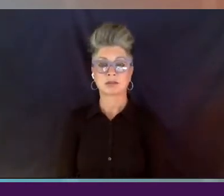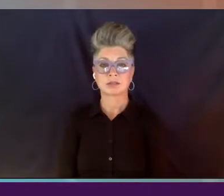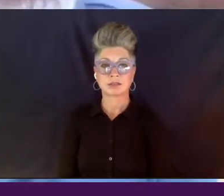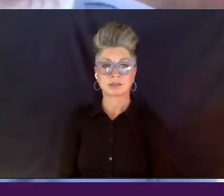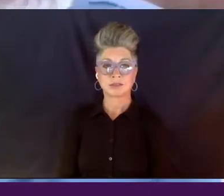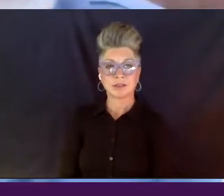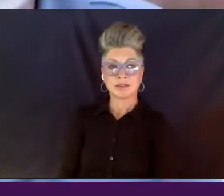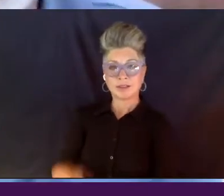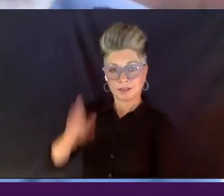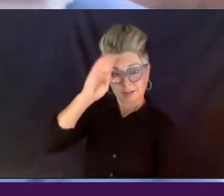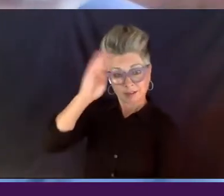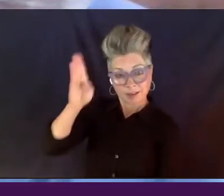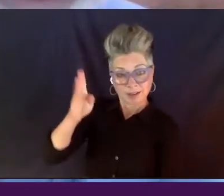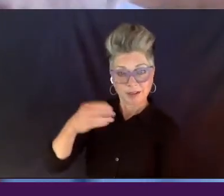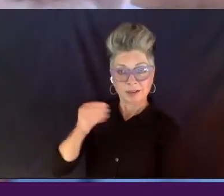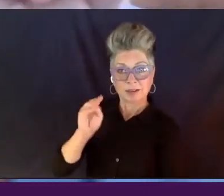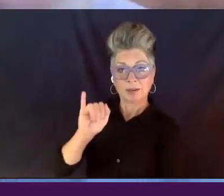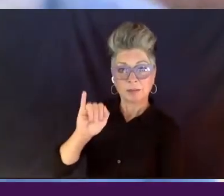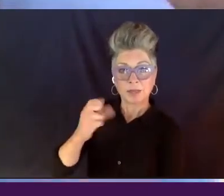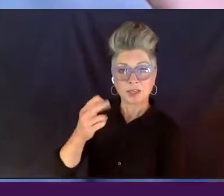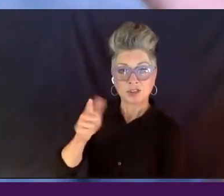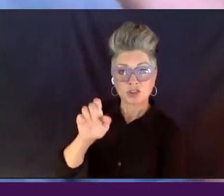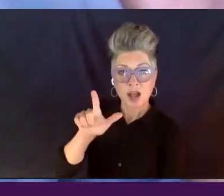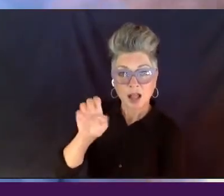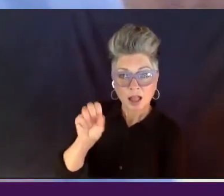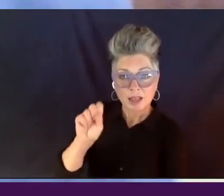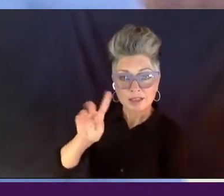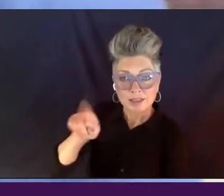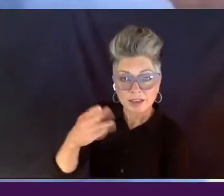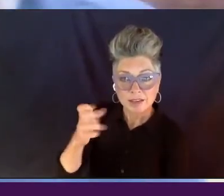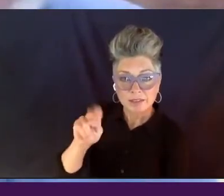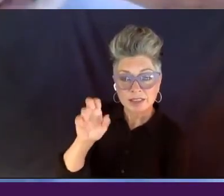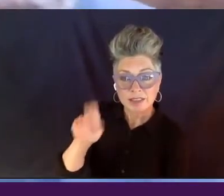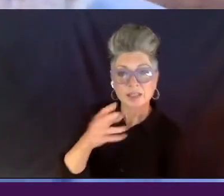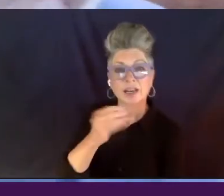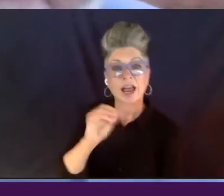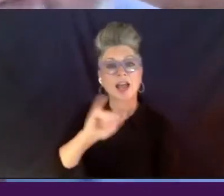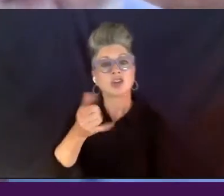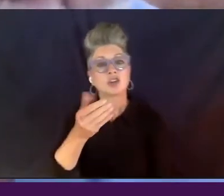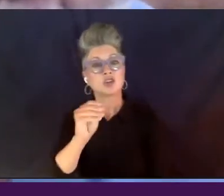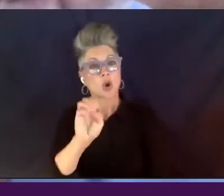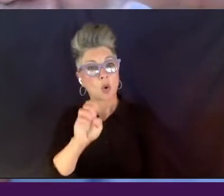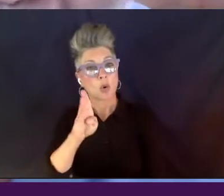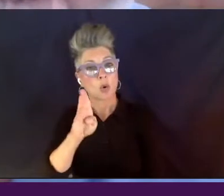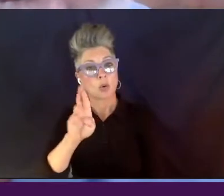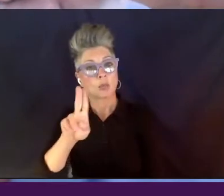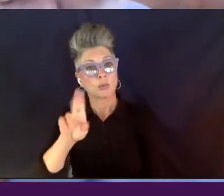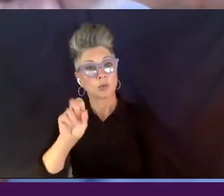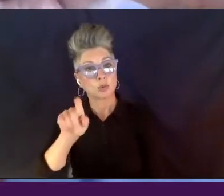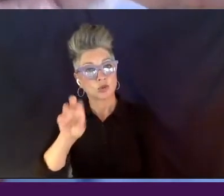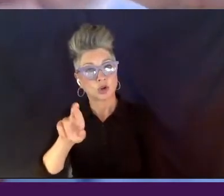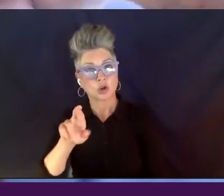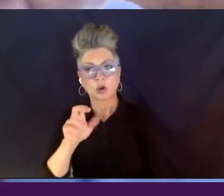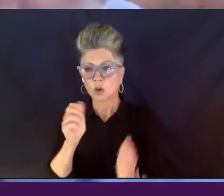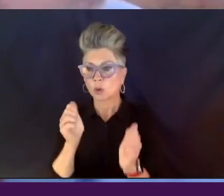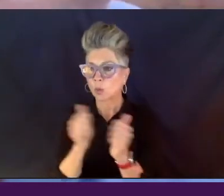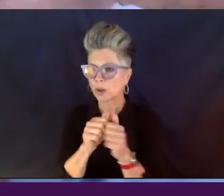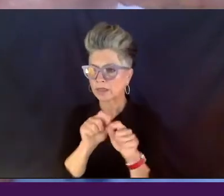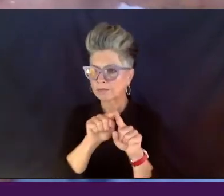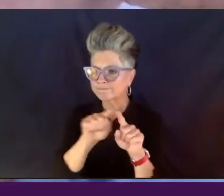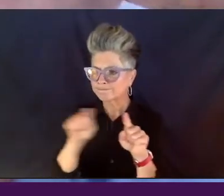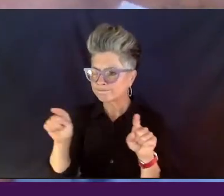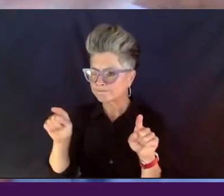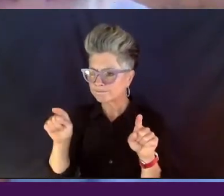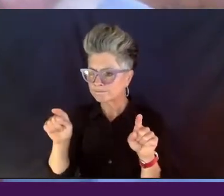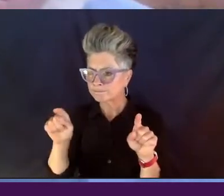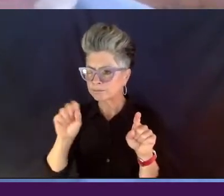Hi, Michelle Stephenson. And Joe Brewster. We're with the RIDA Studio. And we are